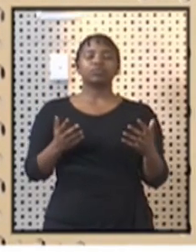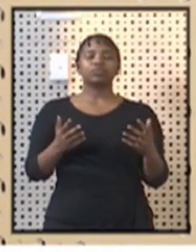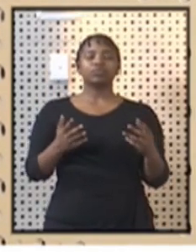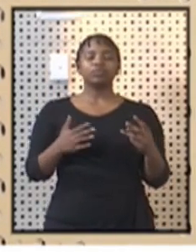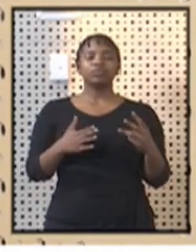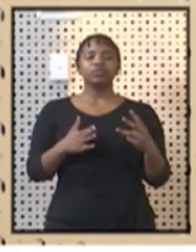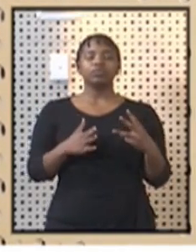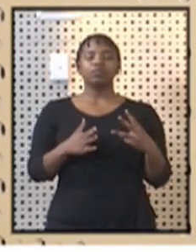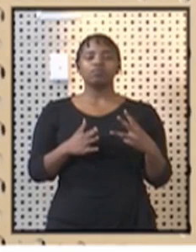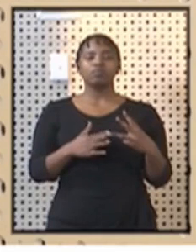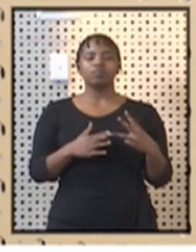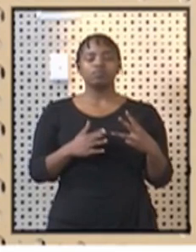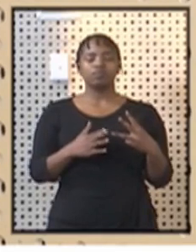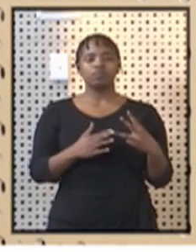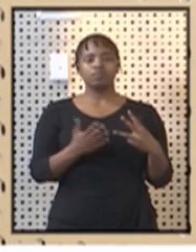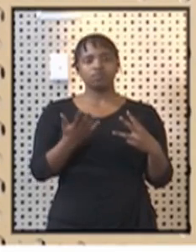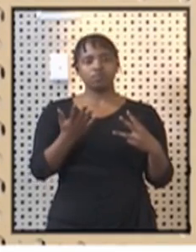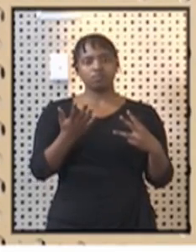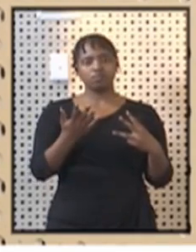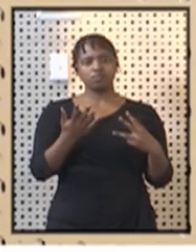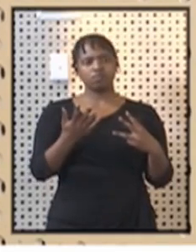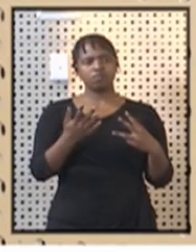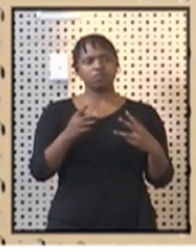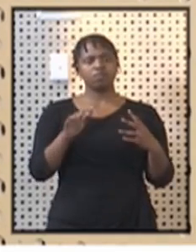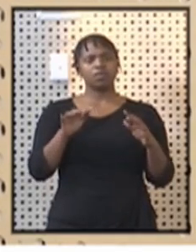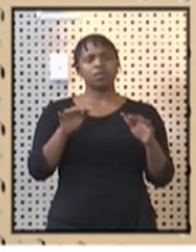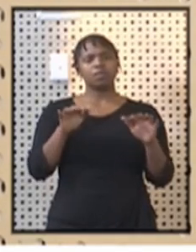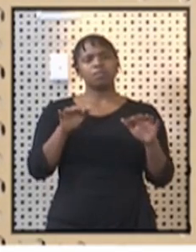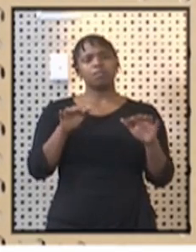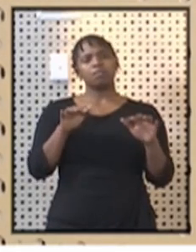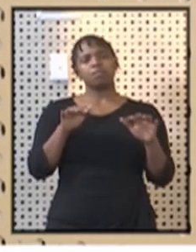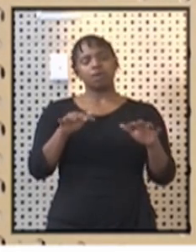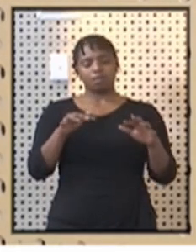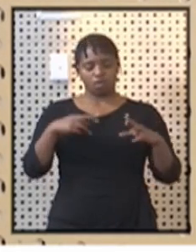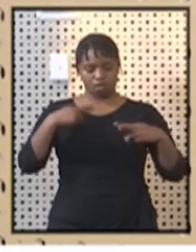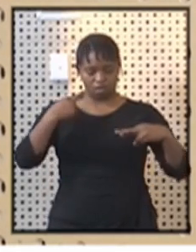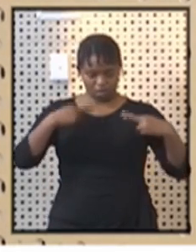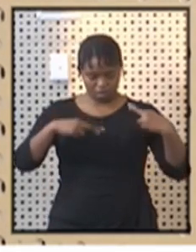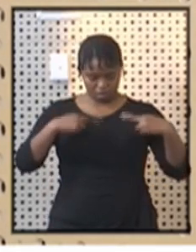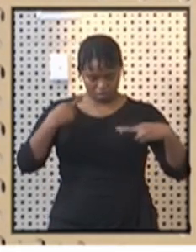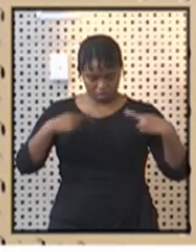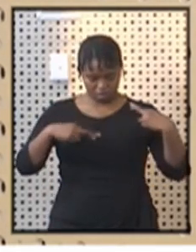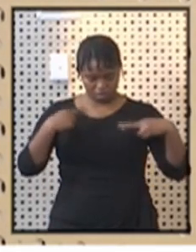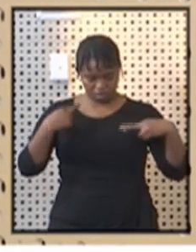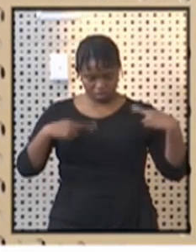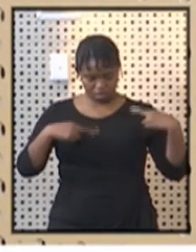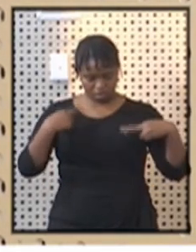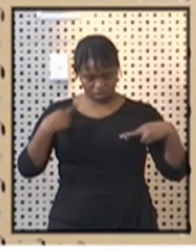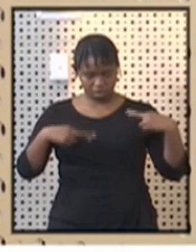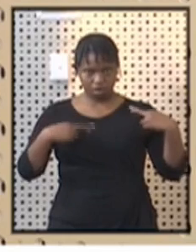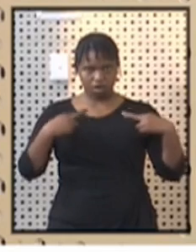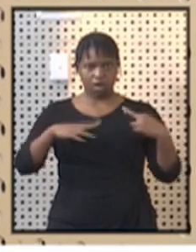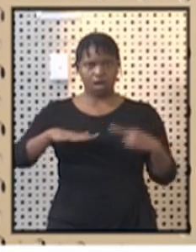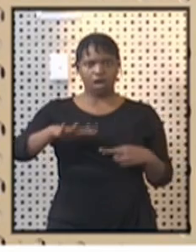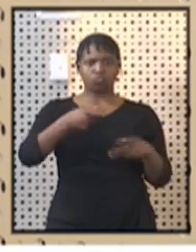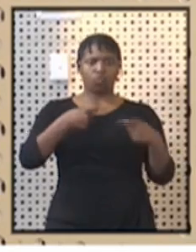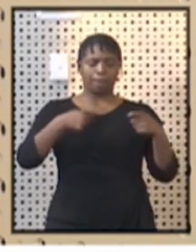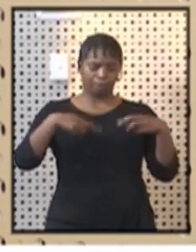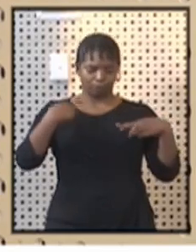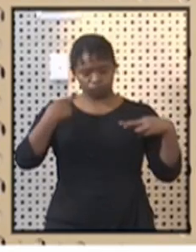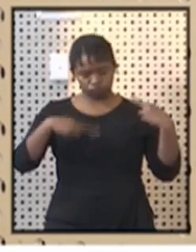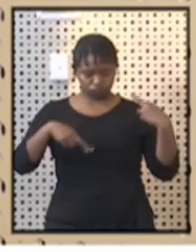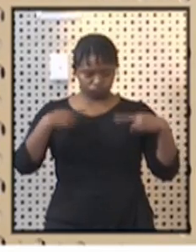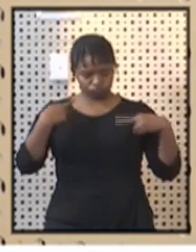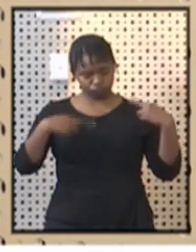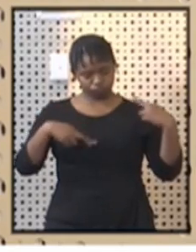want people eat and then after eating, leave